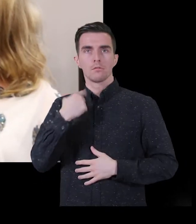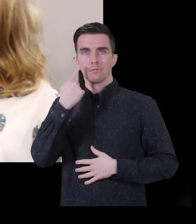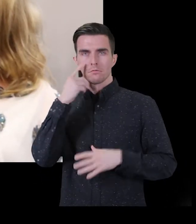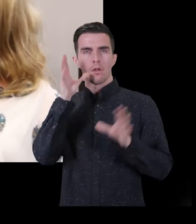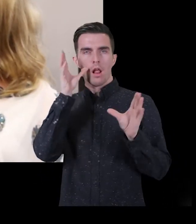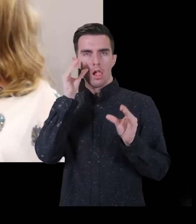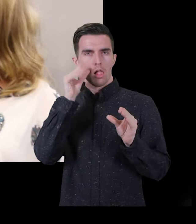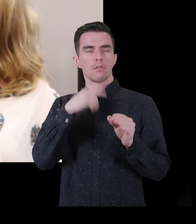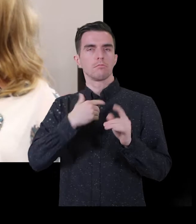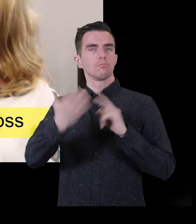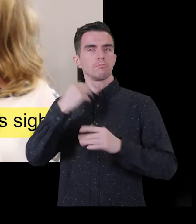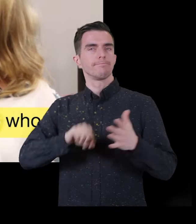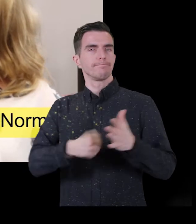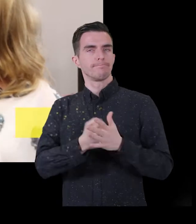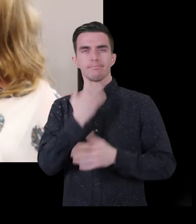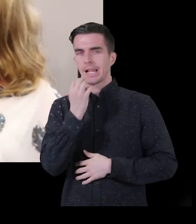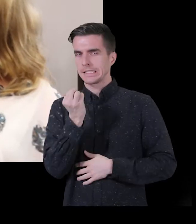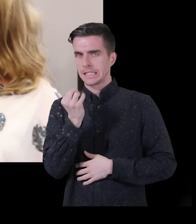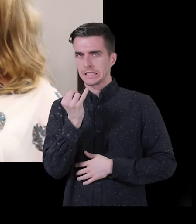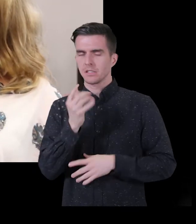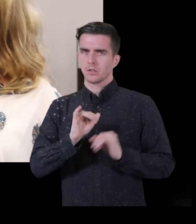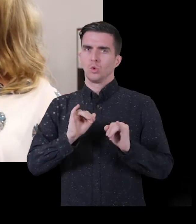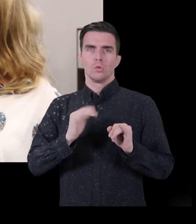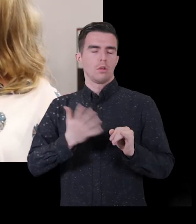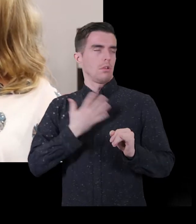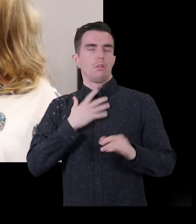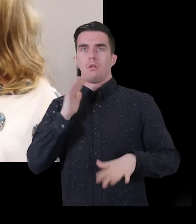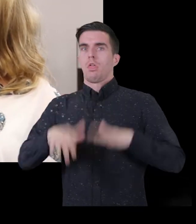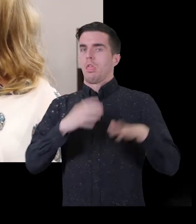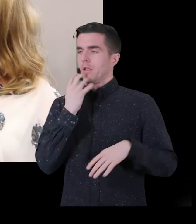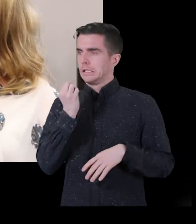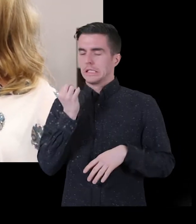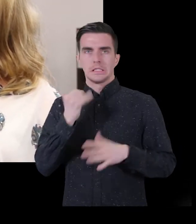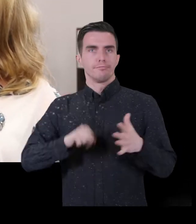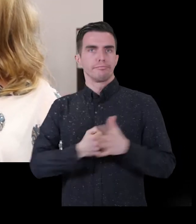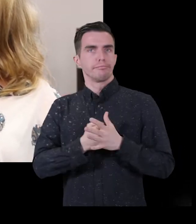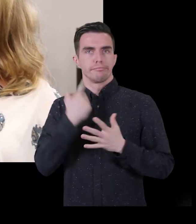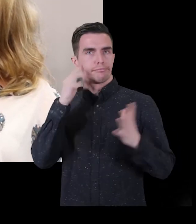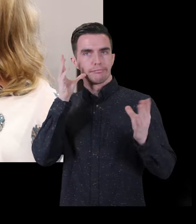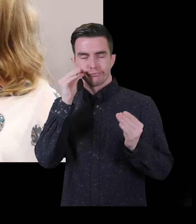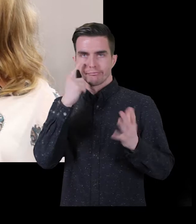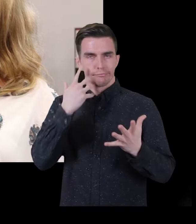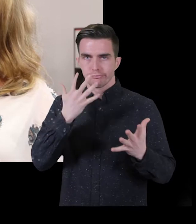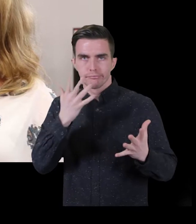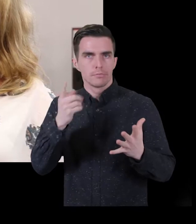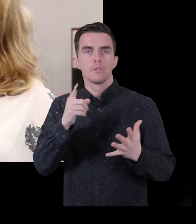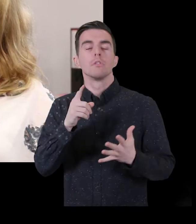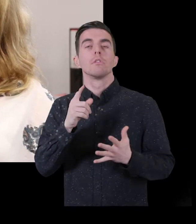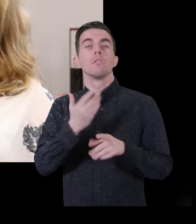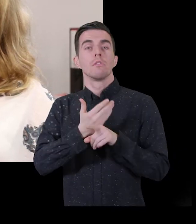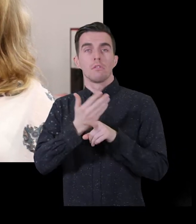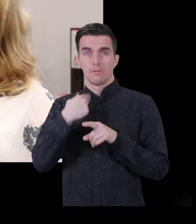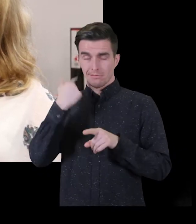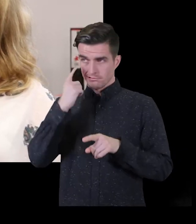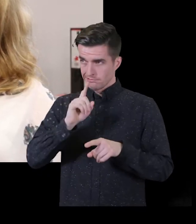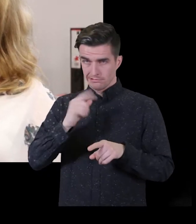accident, and I was aged 16. And it's quite a traumatic time, being 16, when